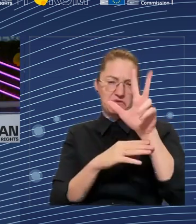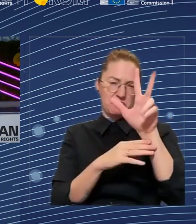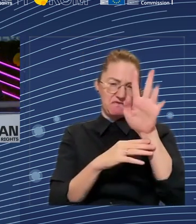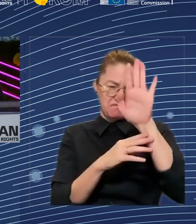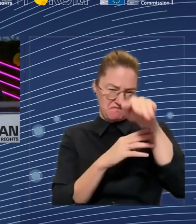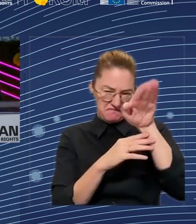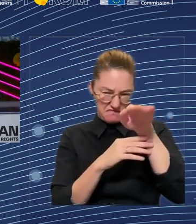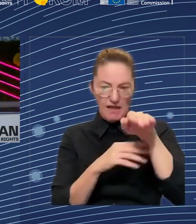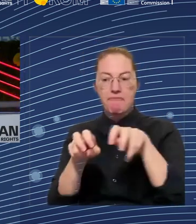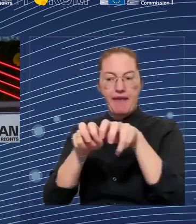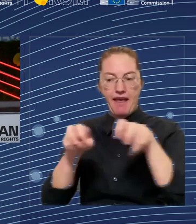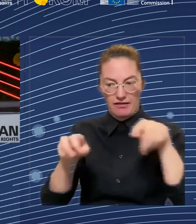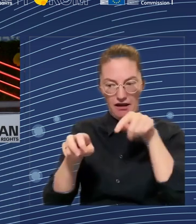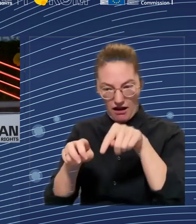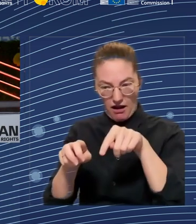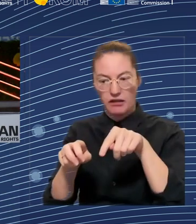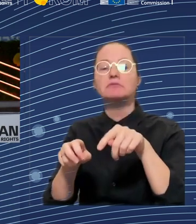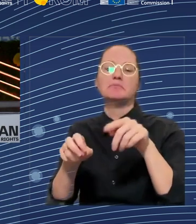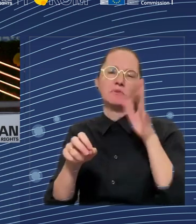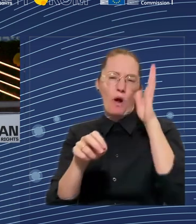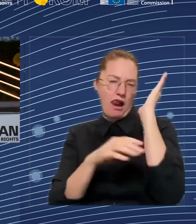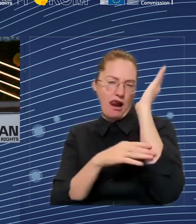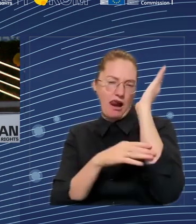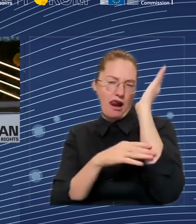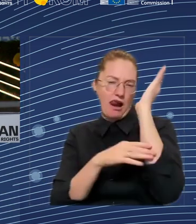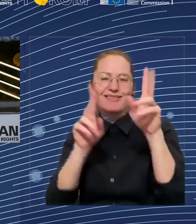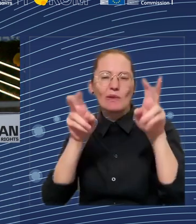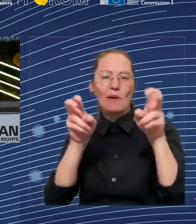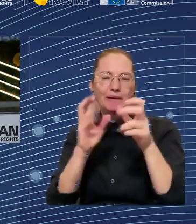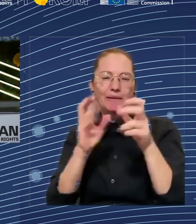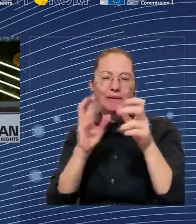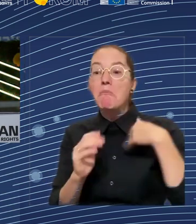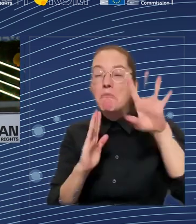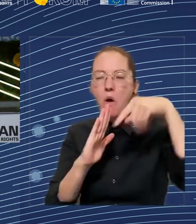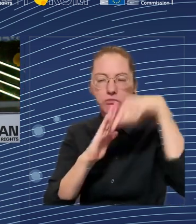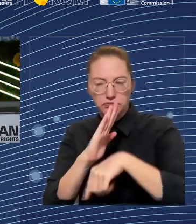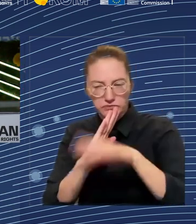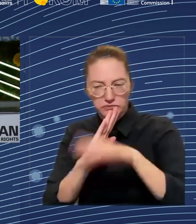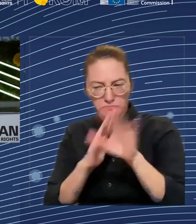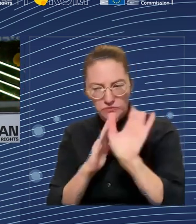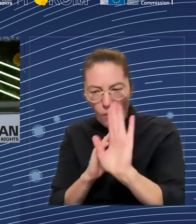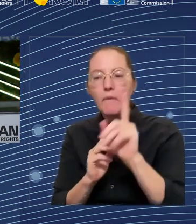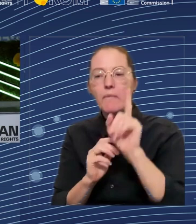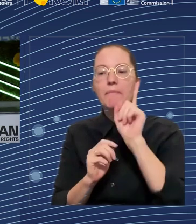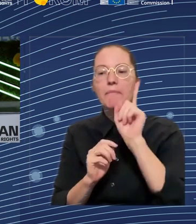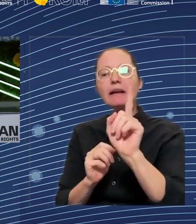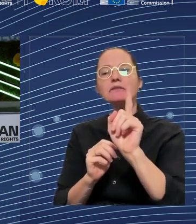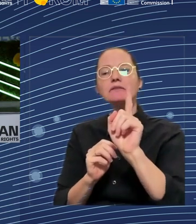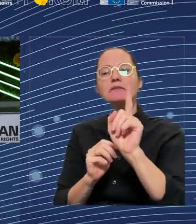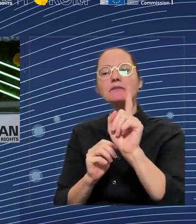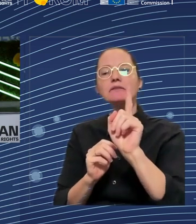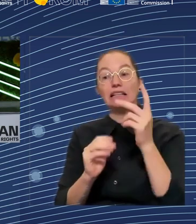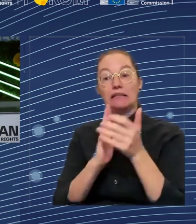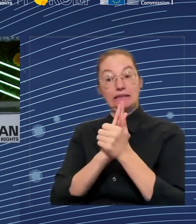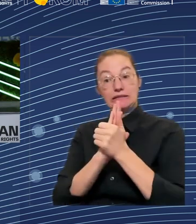find in the report, have shown to have a positive employment effect, particularly for some underrepresented groups such as